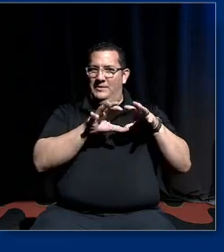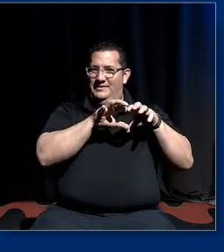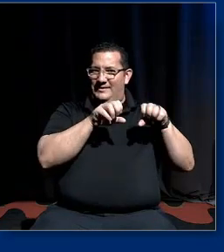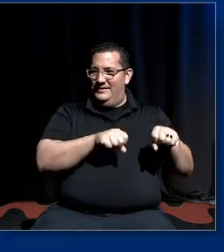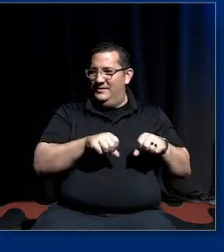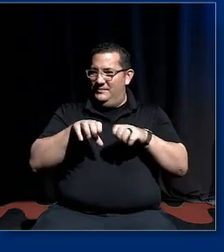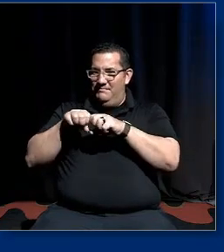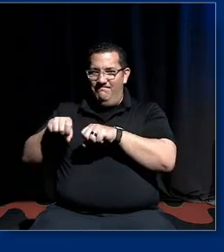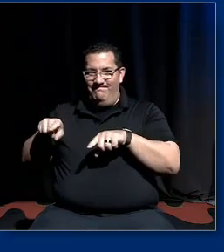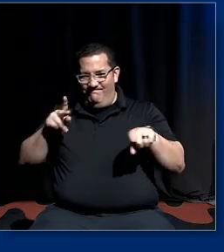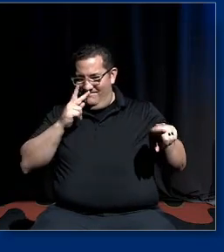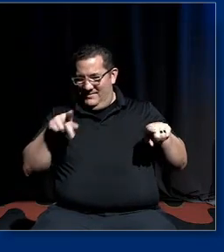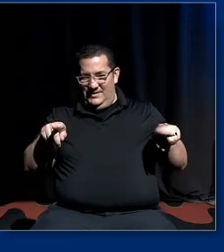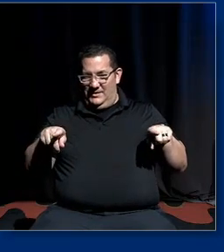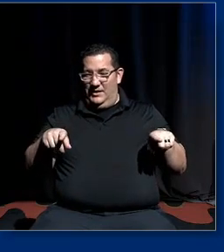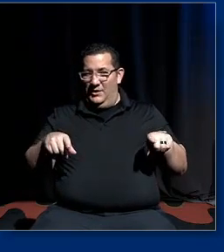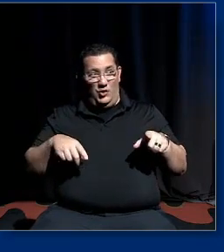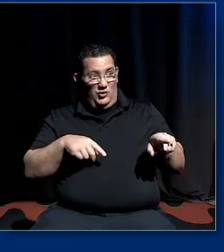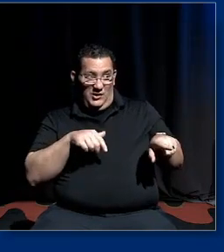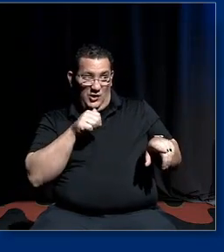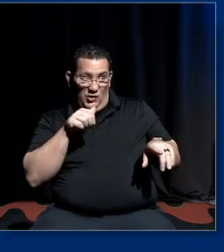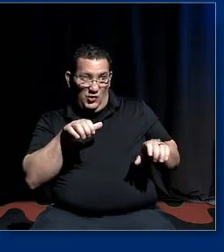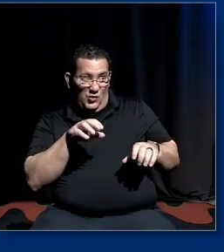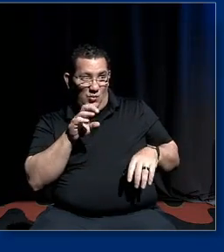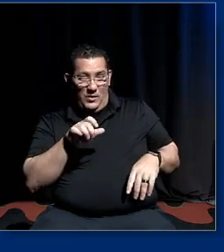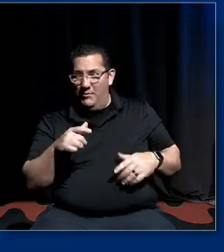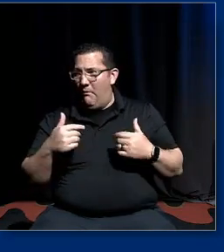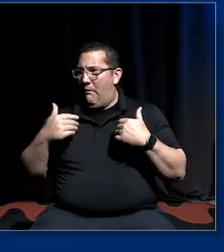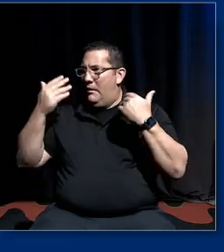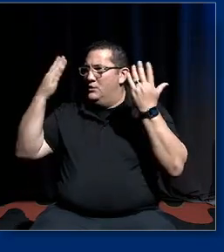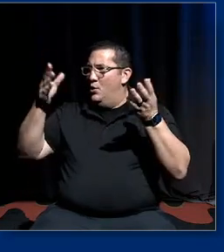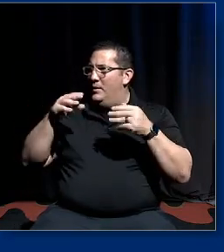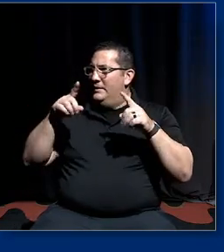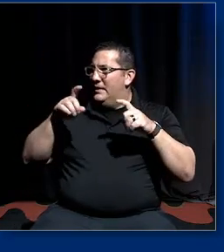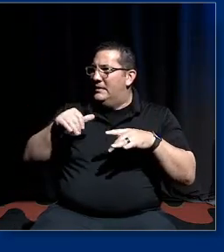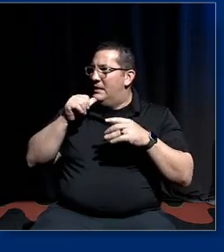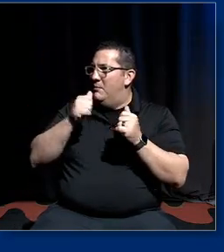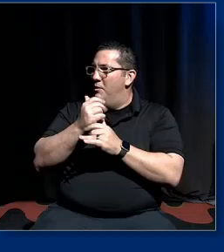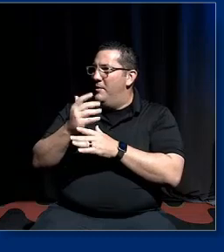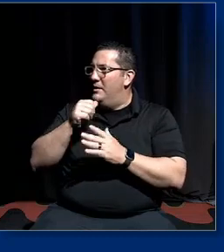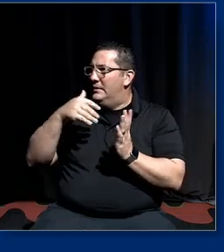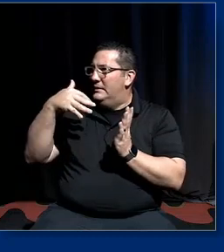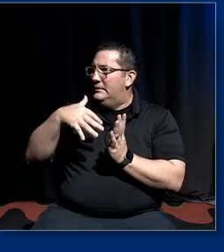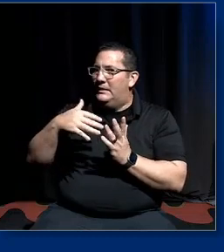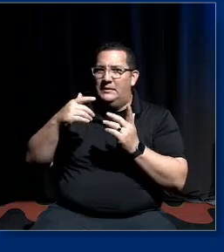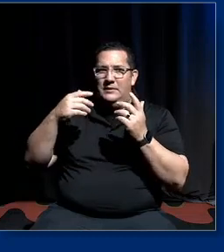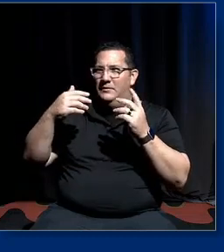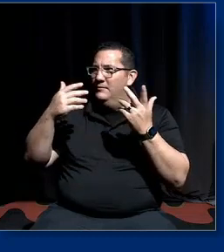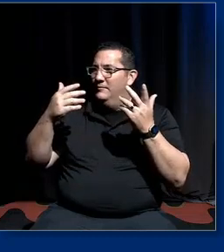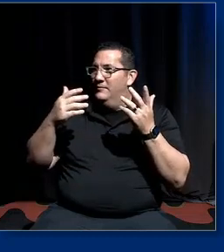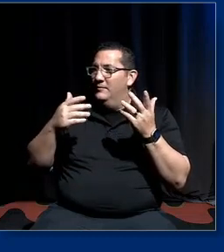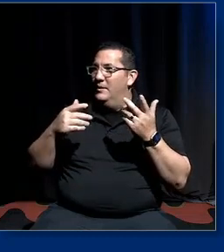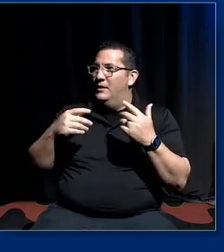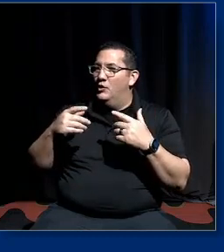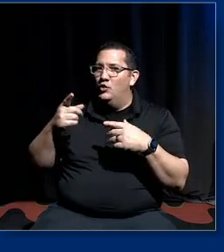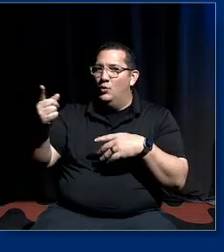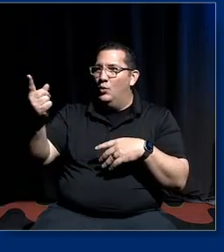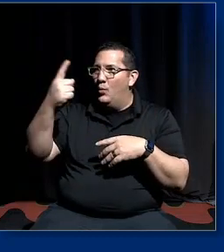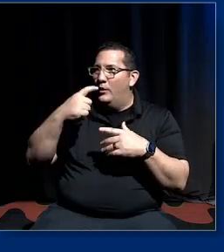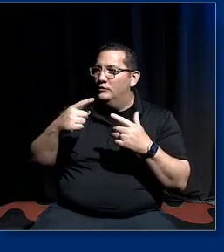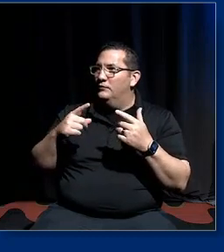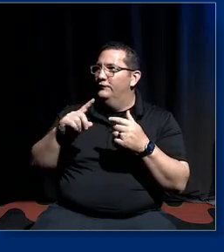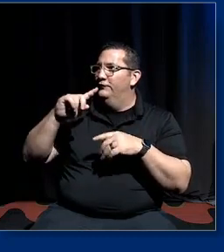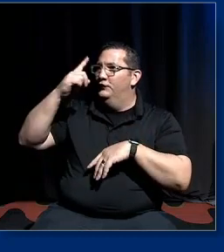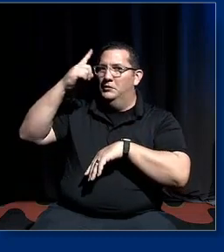well of course i didn't do well in the test i didn't know it was a test i wasn't prepared for it and you've only let me take the first question in in in lot of